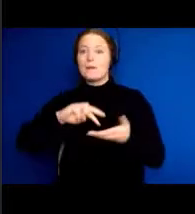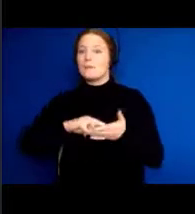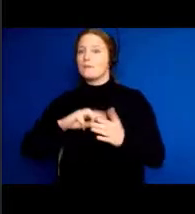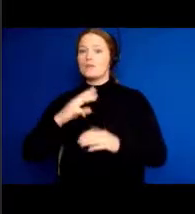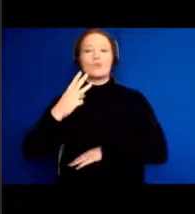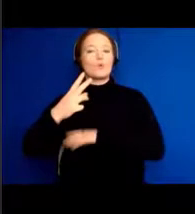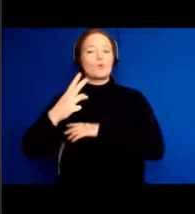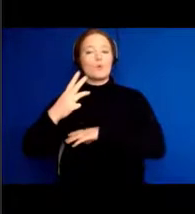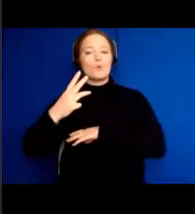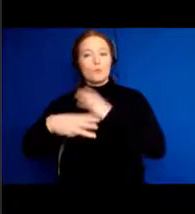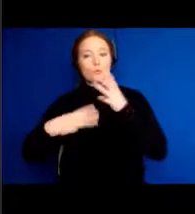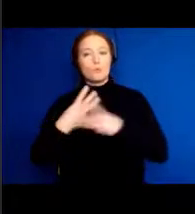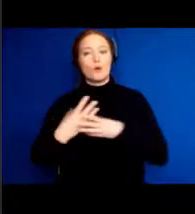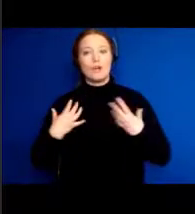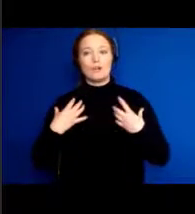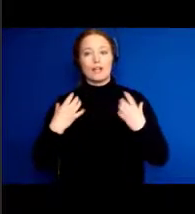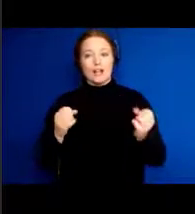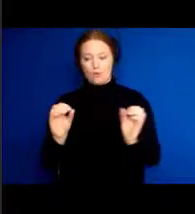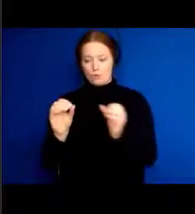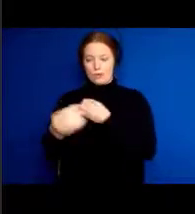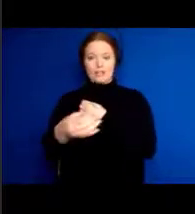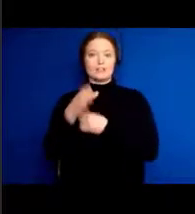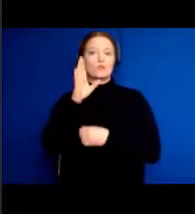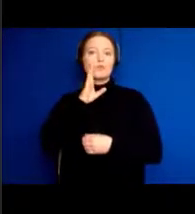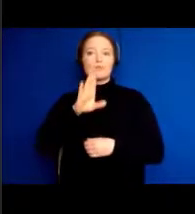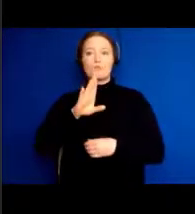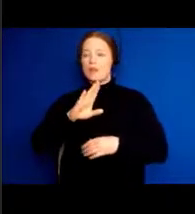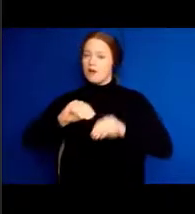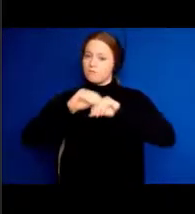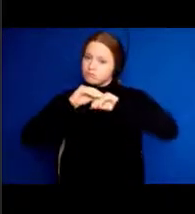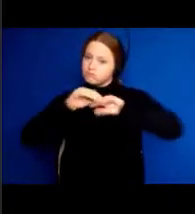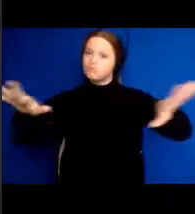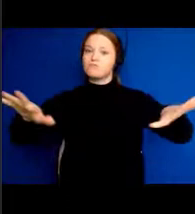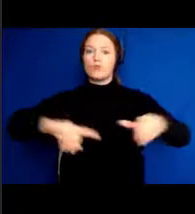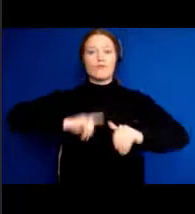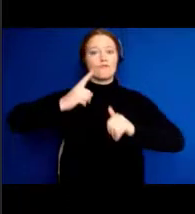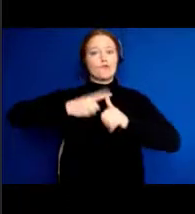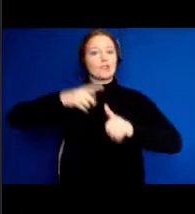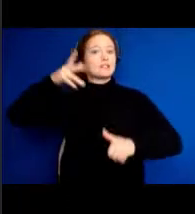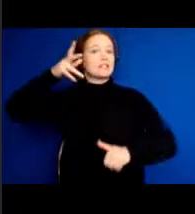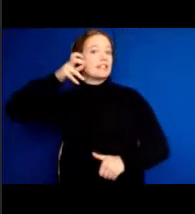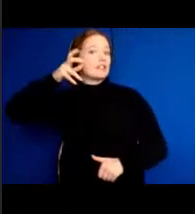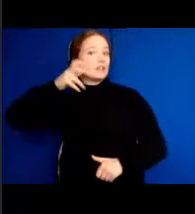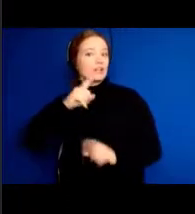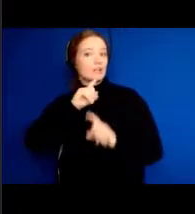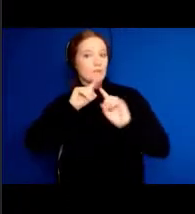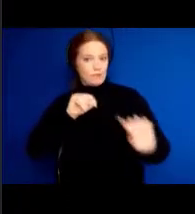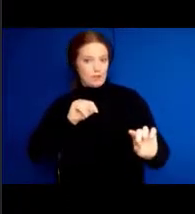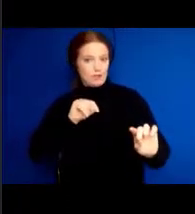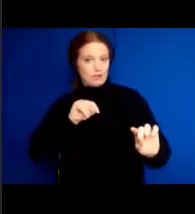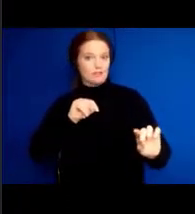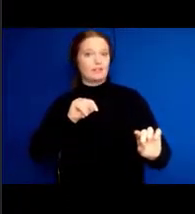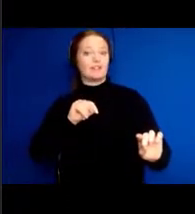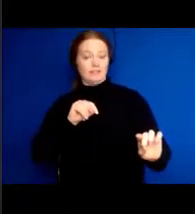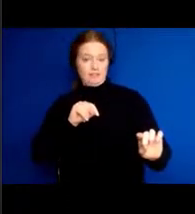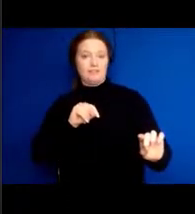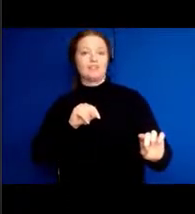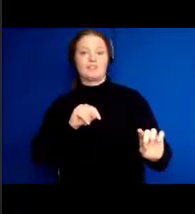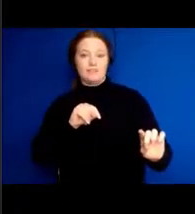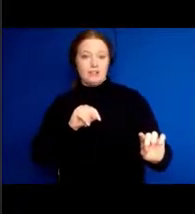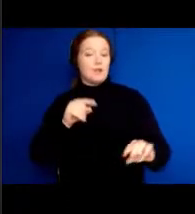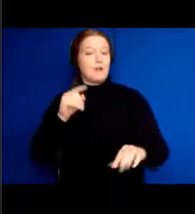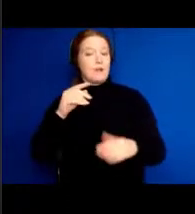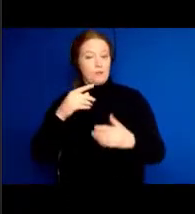Report. And they are going to recommend to all the member states that we have universal hearing screening in adults.